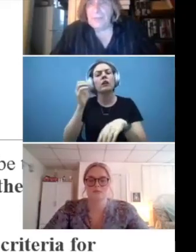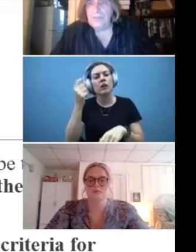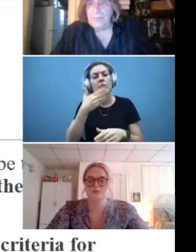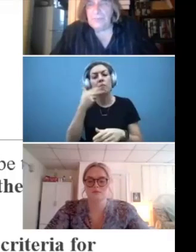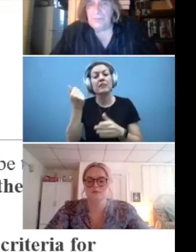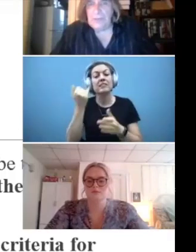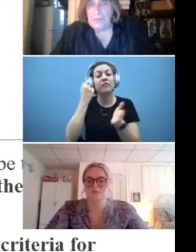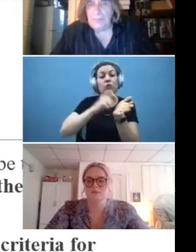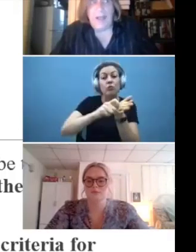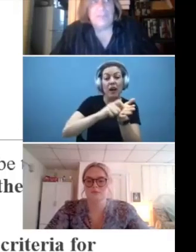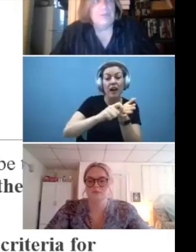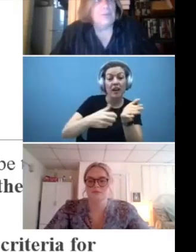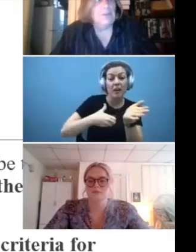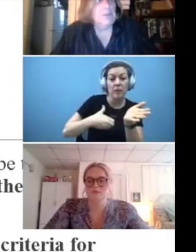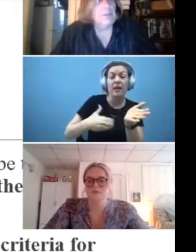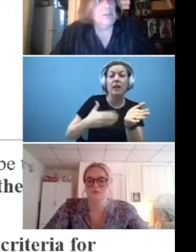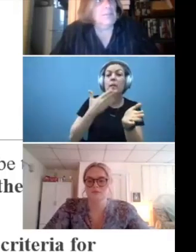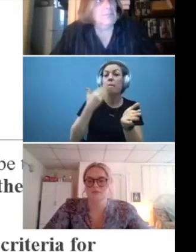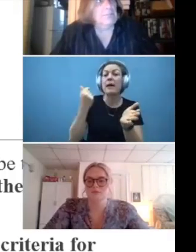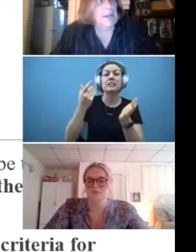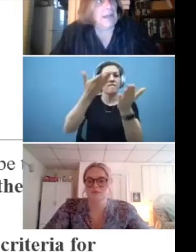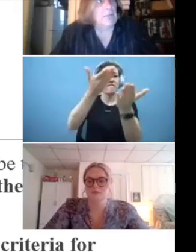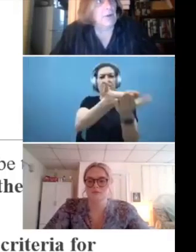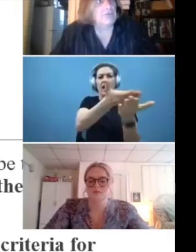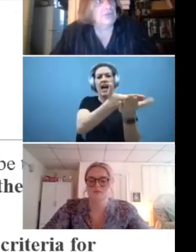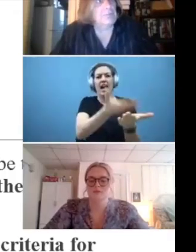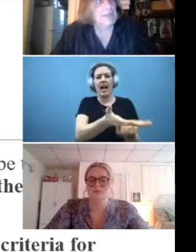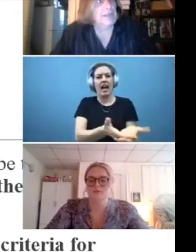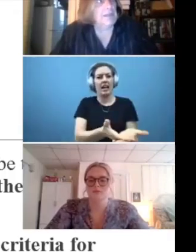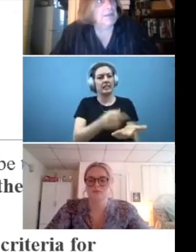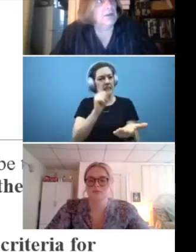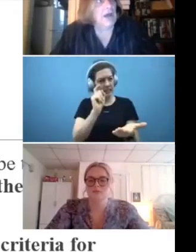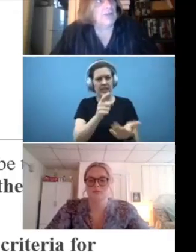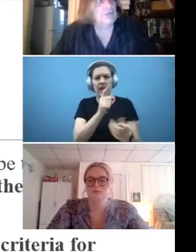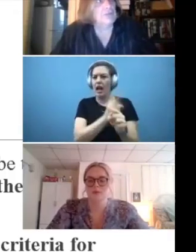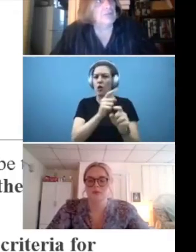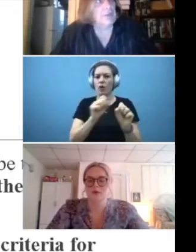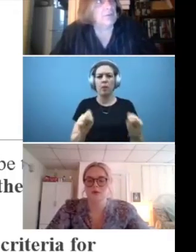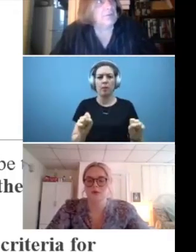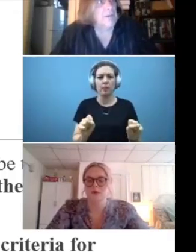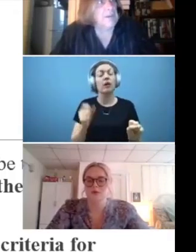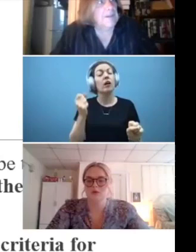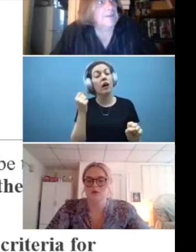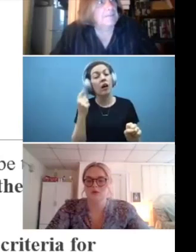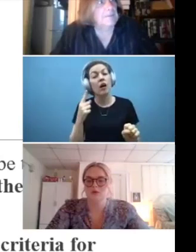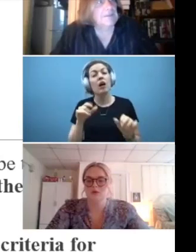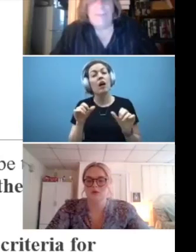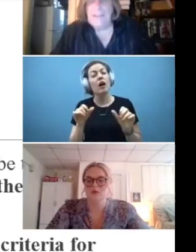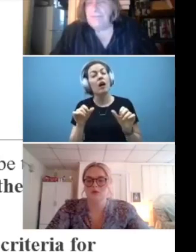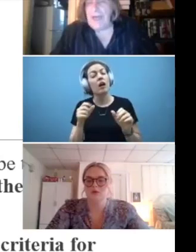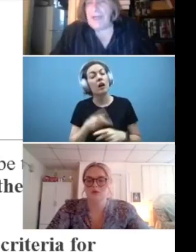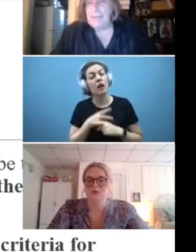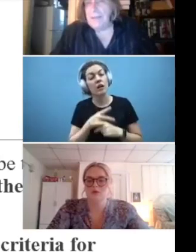factually specific as possible. But I would also be cautious about listing a fact that